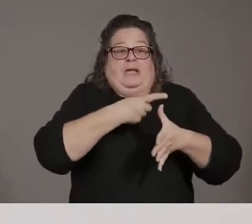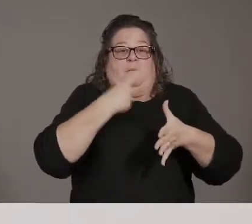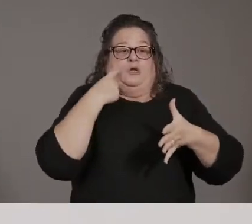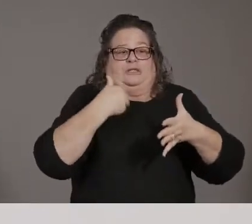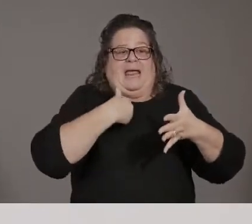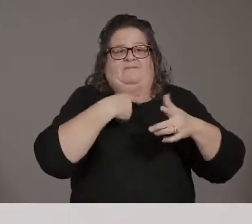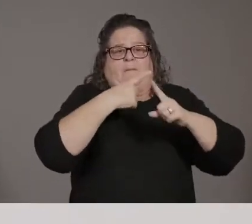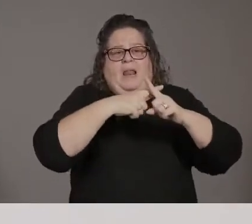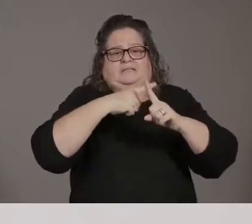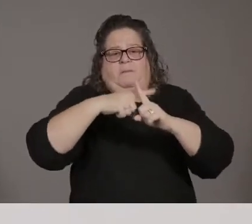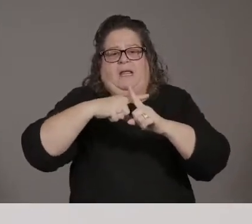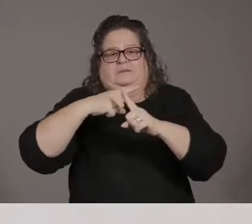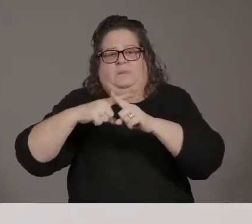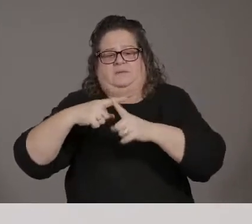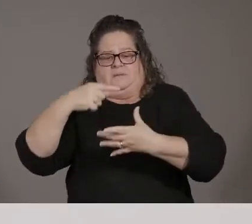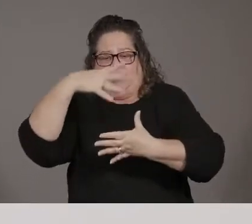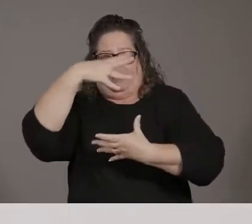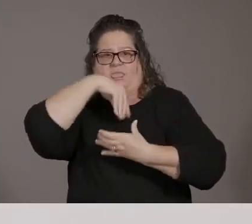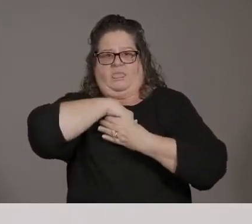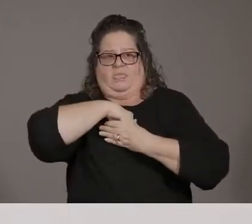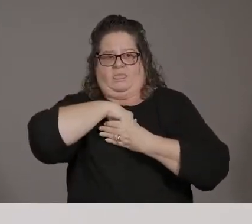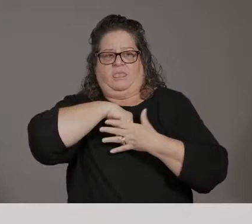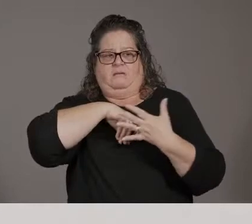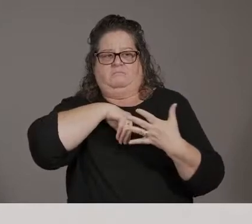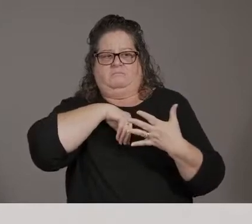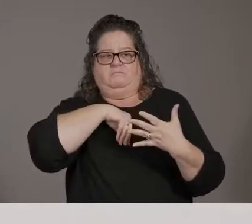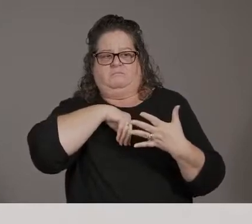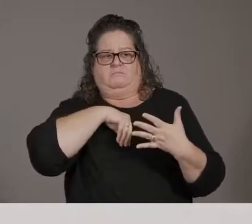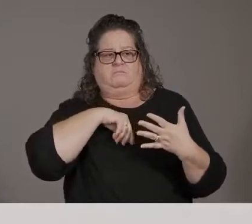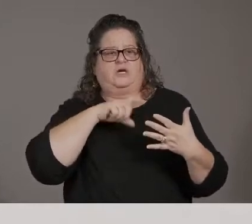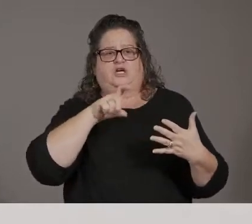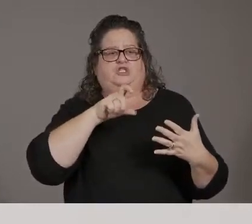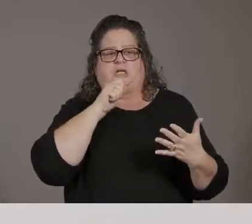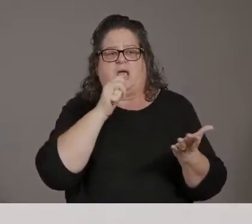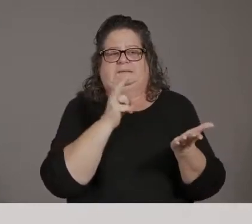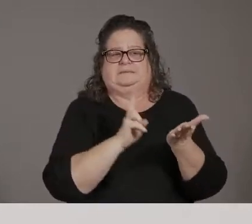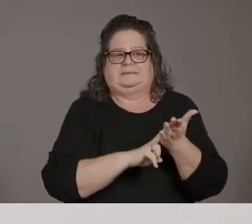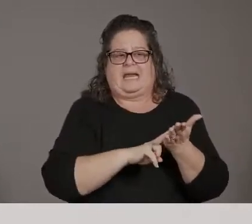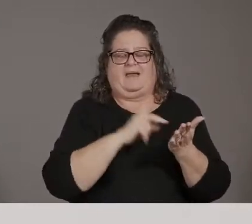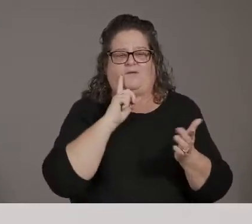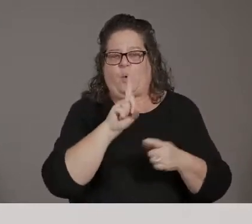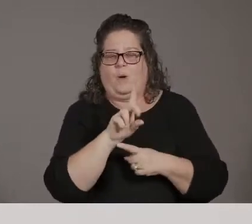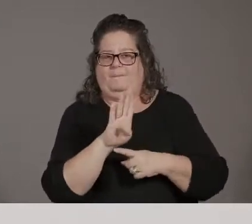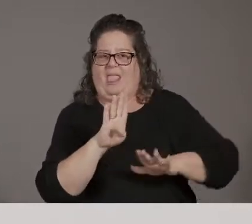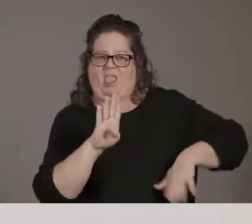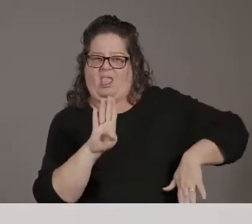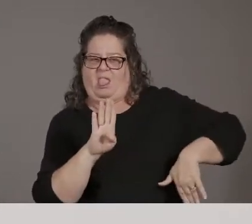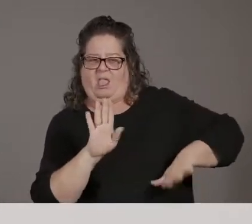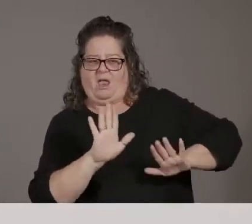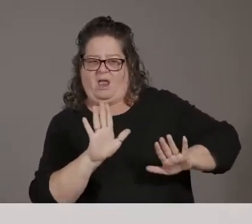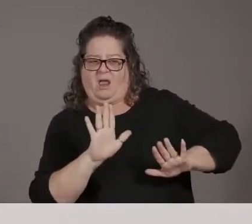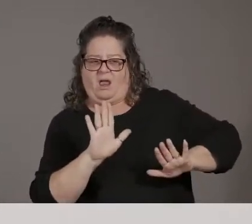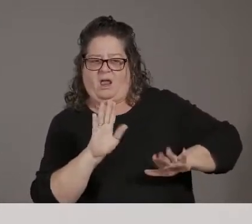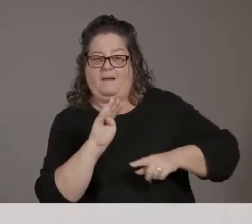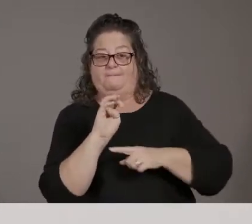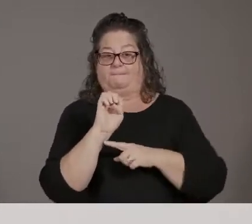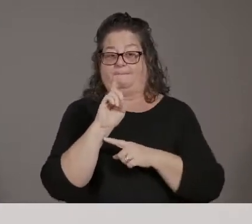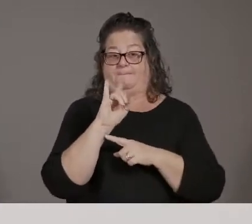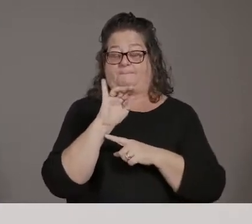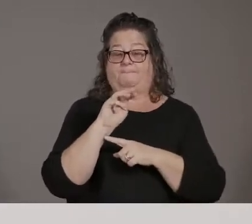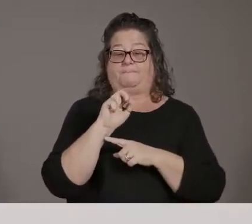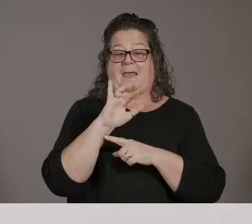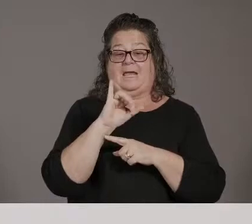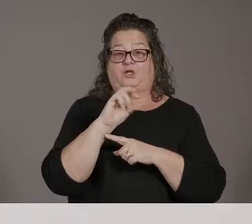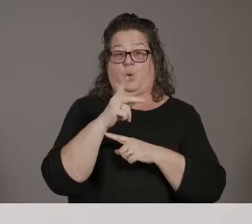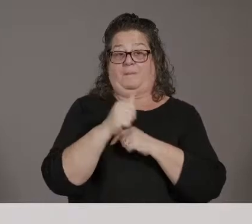then, then you were fine. You shouldn't have signed up yet for the one B essential worker, because we're Maricopa County is not there yet. Well, I'm old,